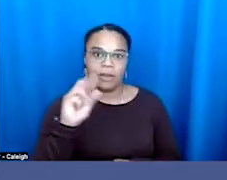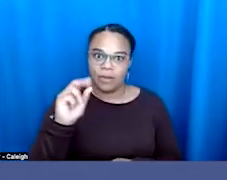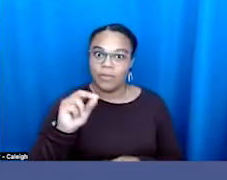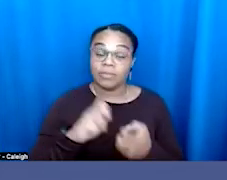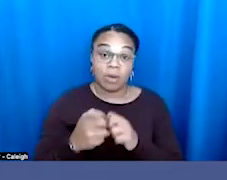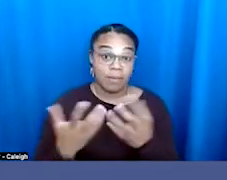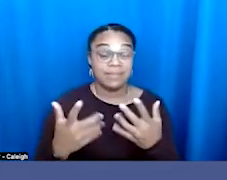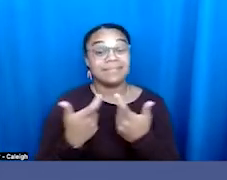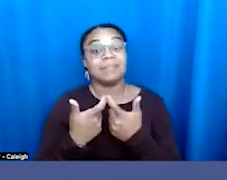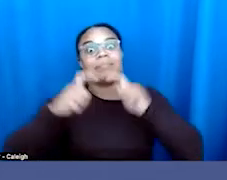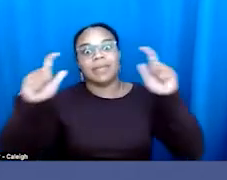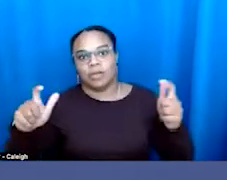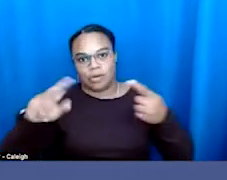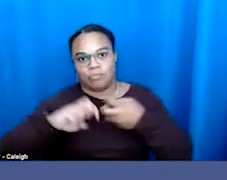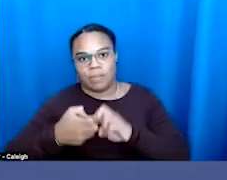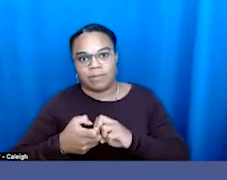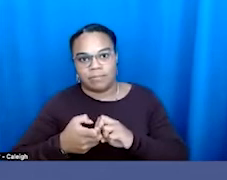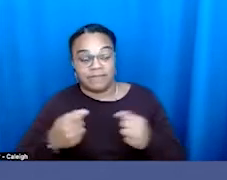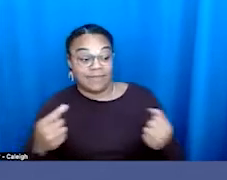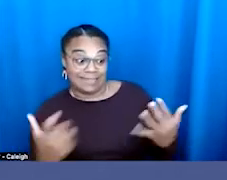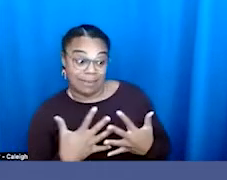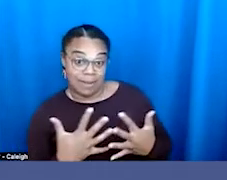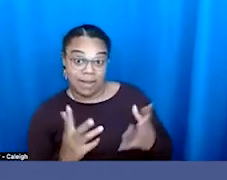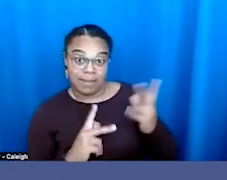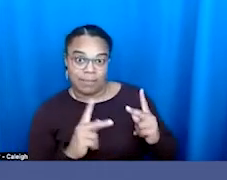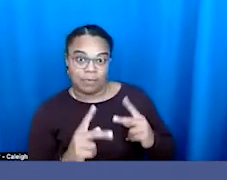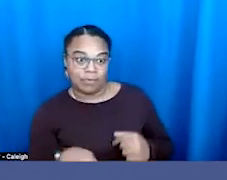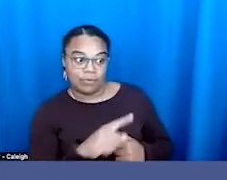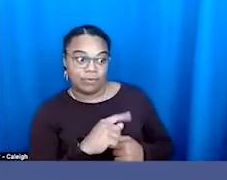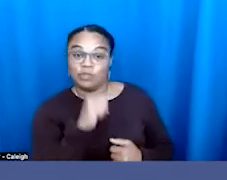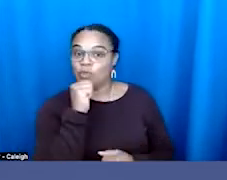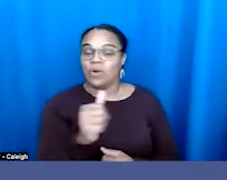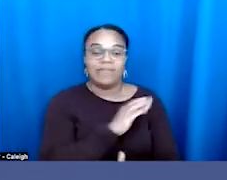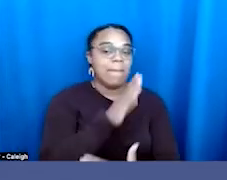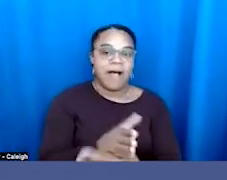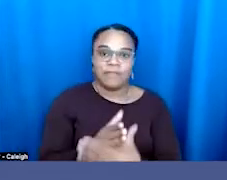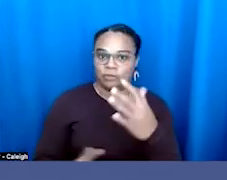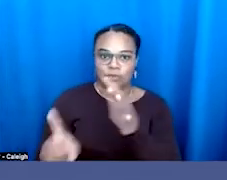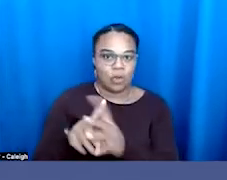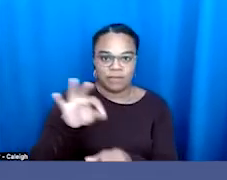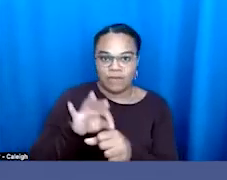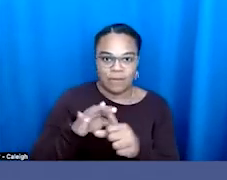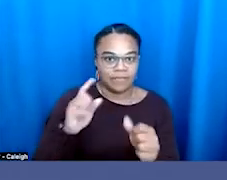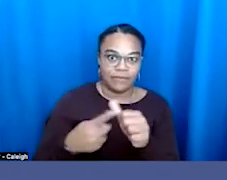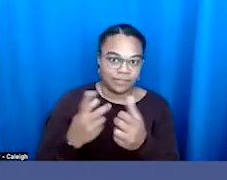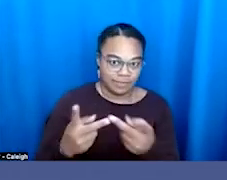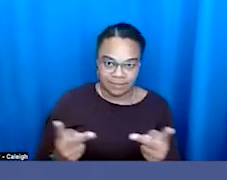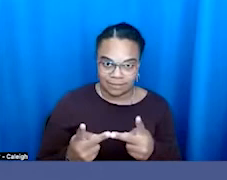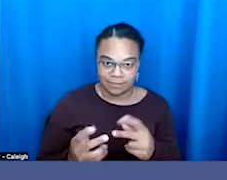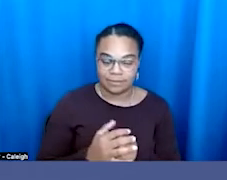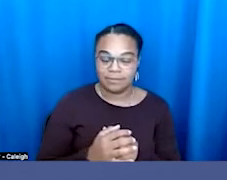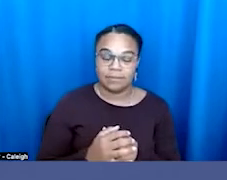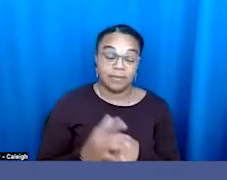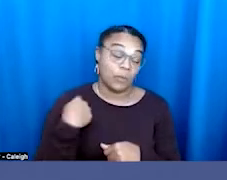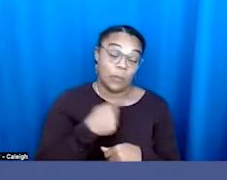the much greater harm of intimidating people from not even bothering to vote in the first place. You know, we don't know how many